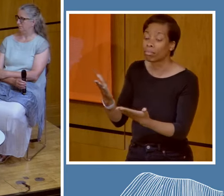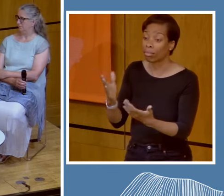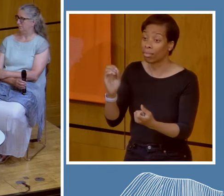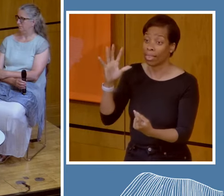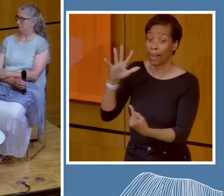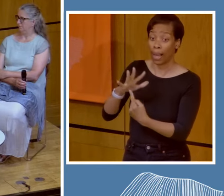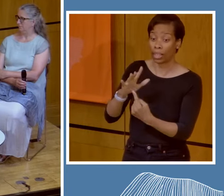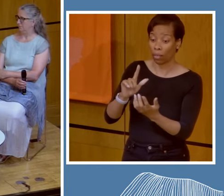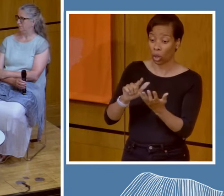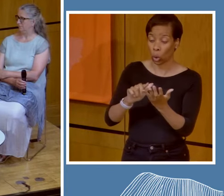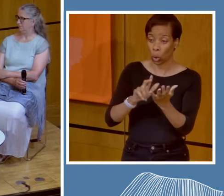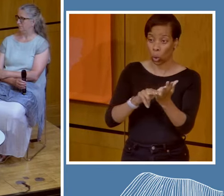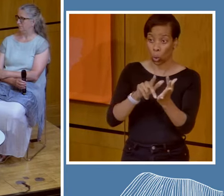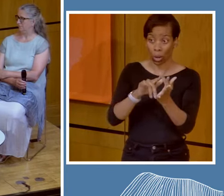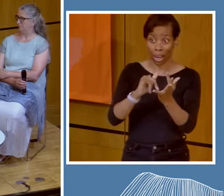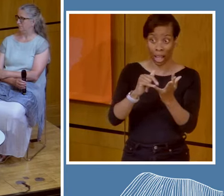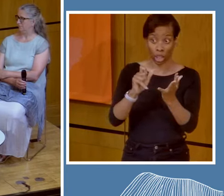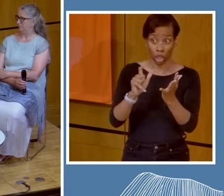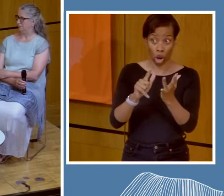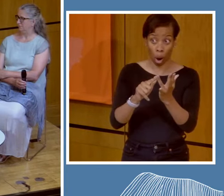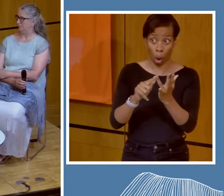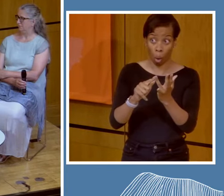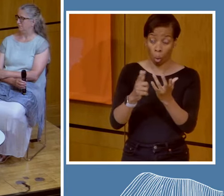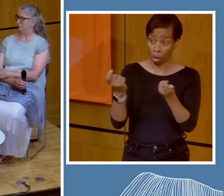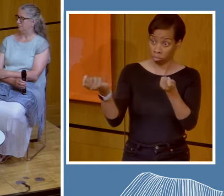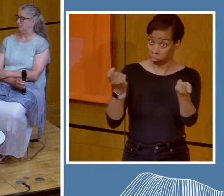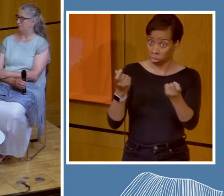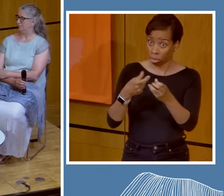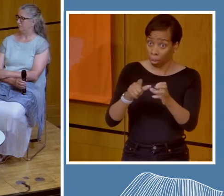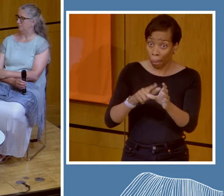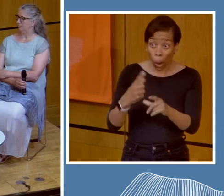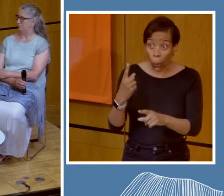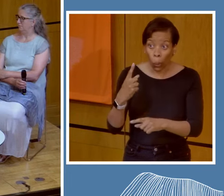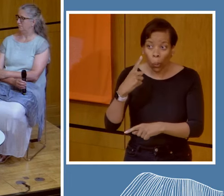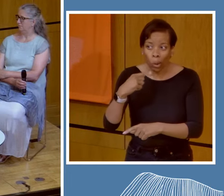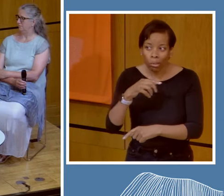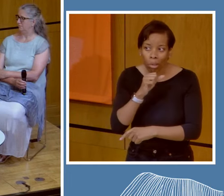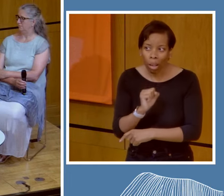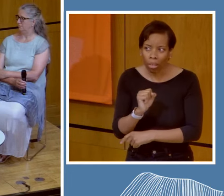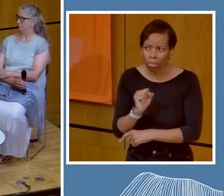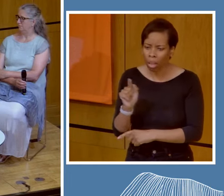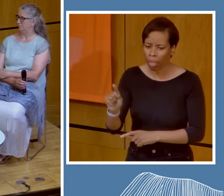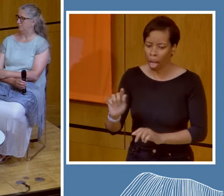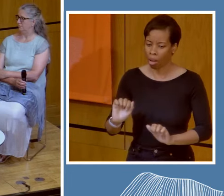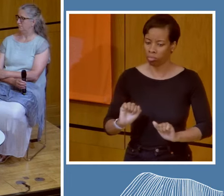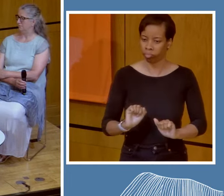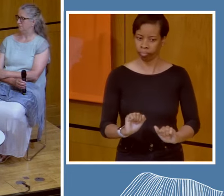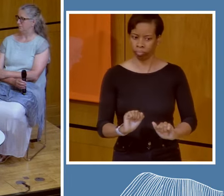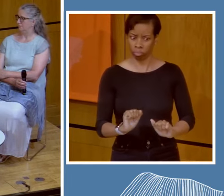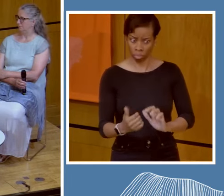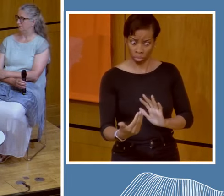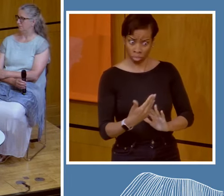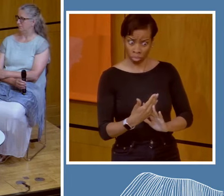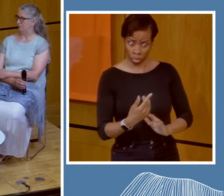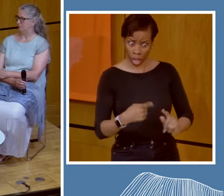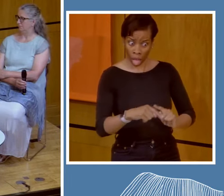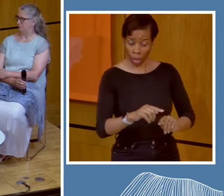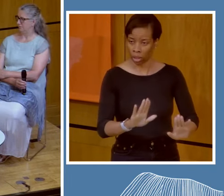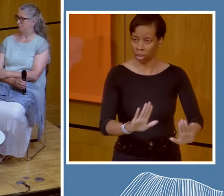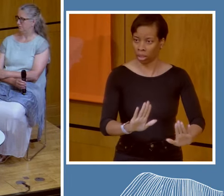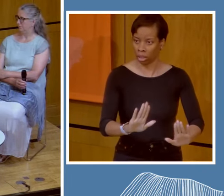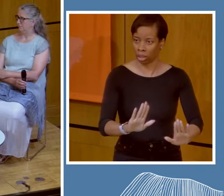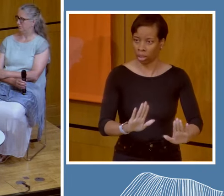covets that space. I mean, these are things where we as indigenous people have been voicing without